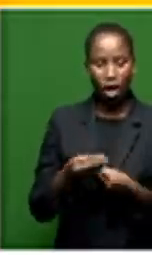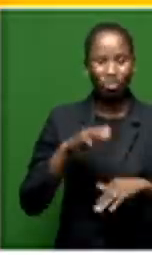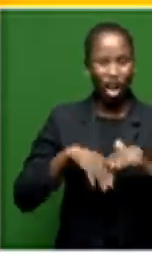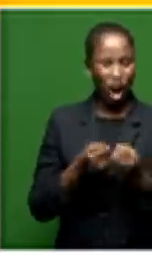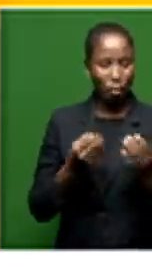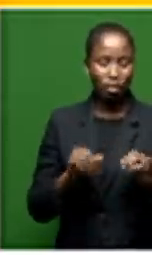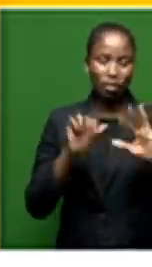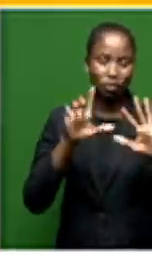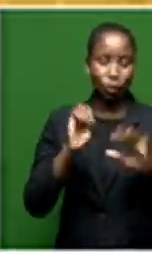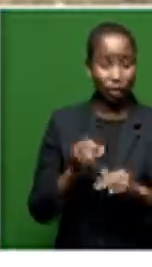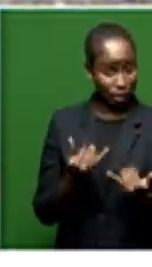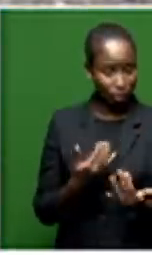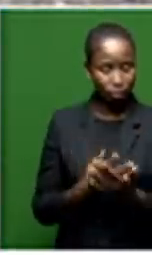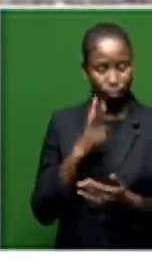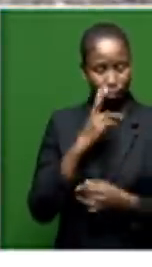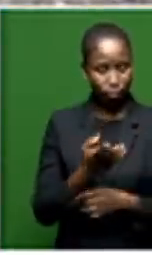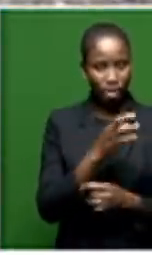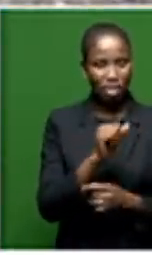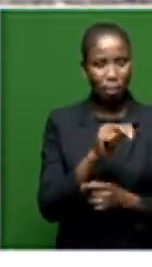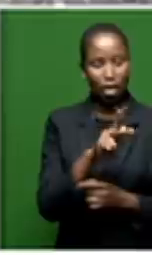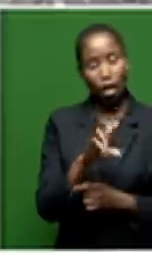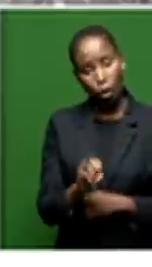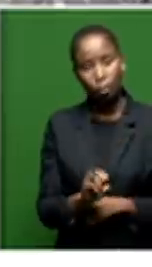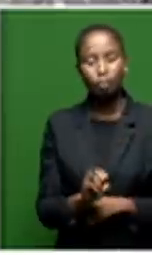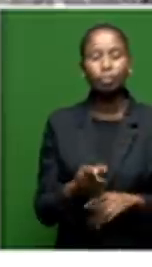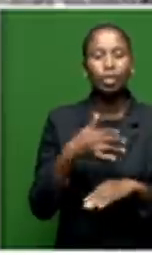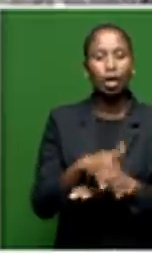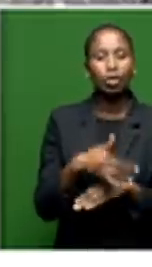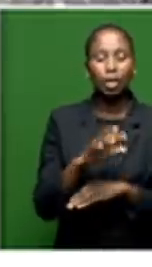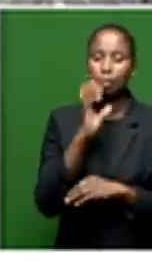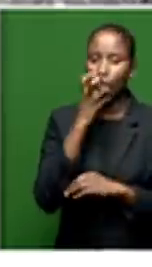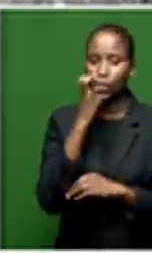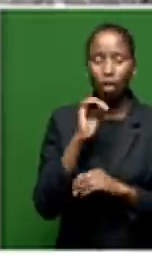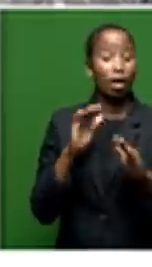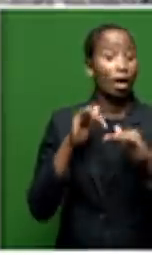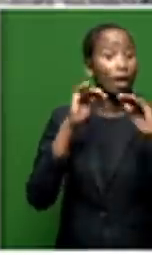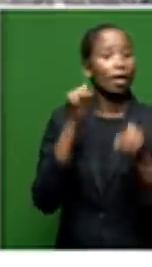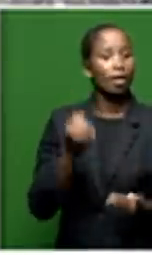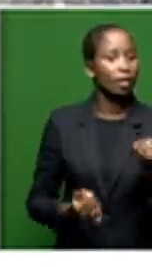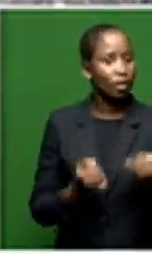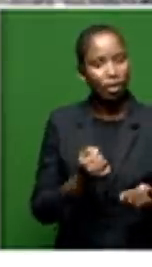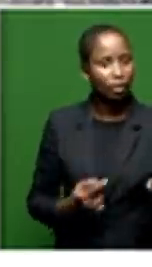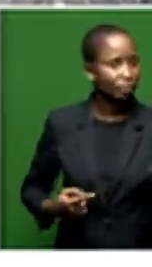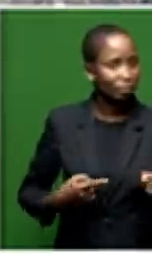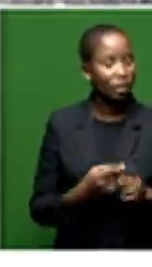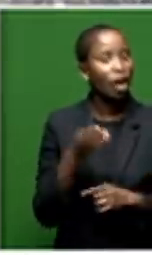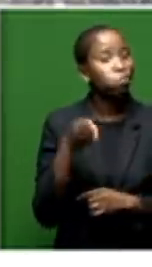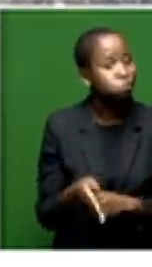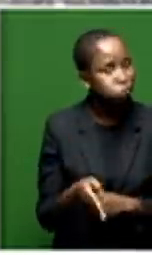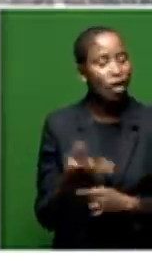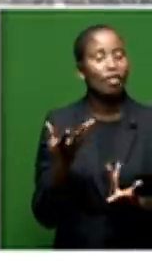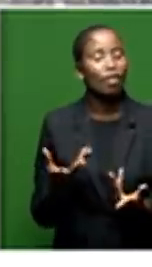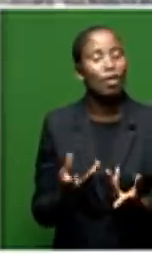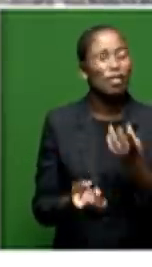morning for us, let's cross to Samkele Maseko outside the Bloemfontein High Court and he is there to bring us